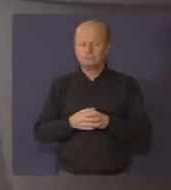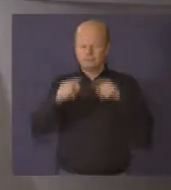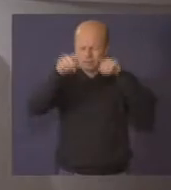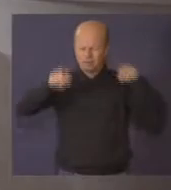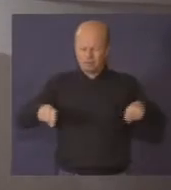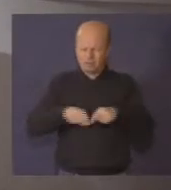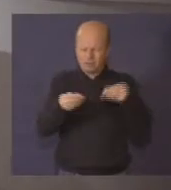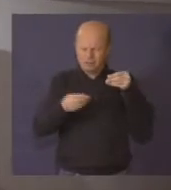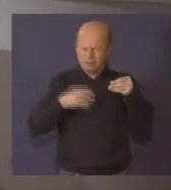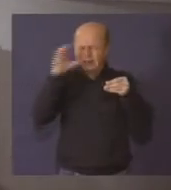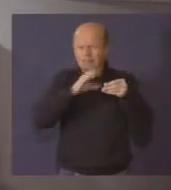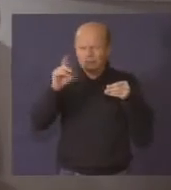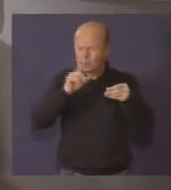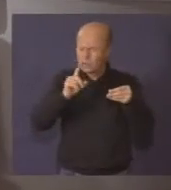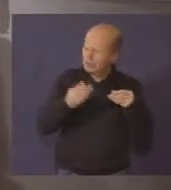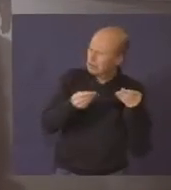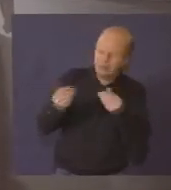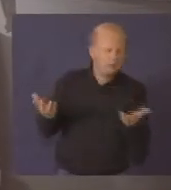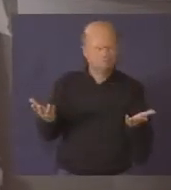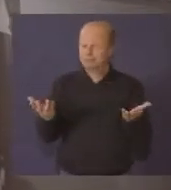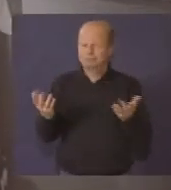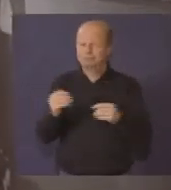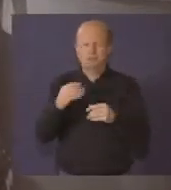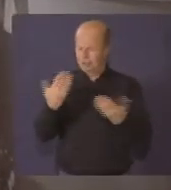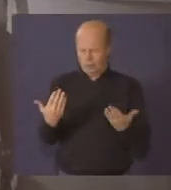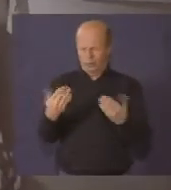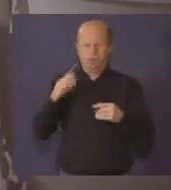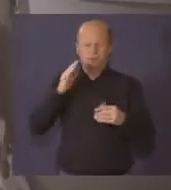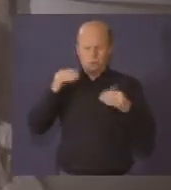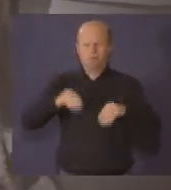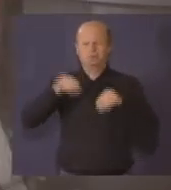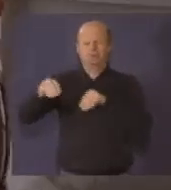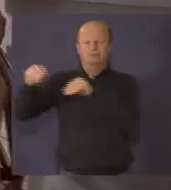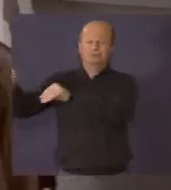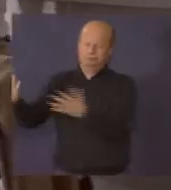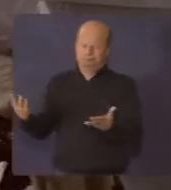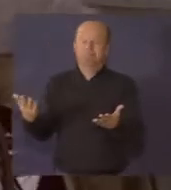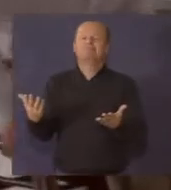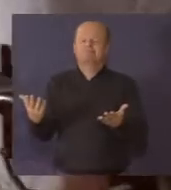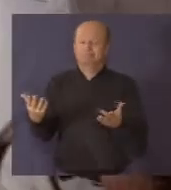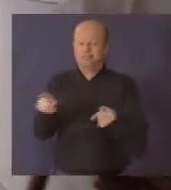Have we received that J3 form yet? No, we'll get it next year. Typical when you work at this place.